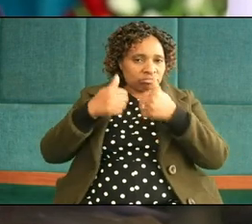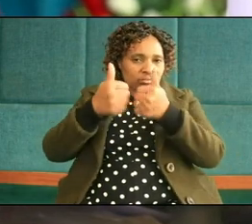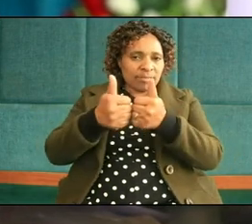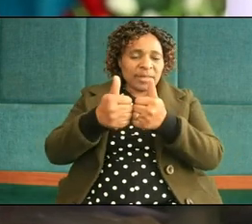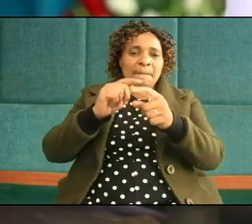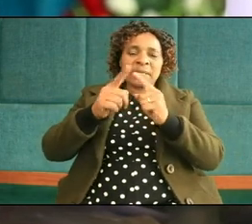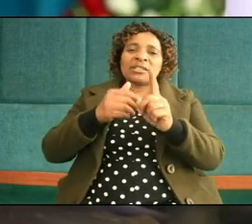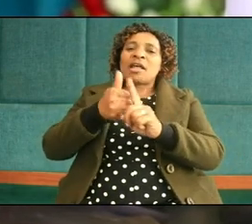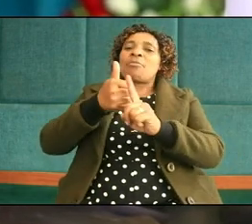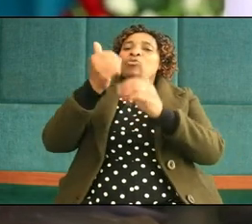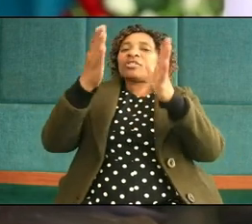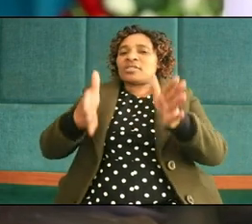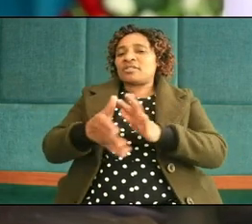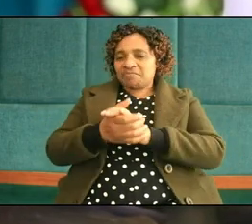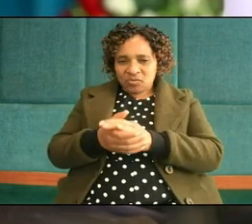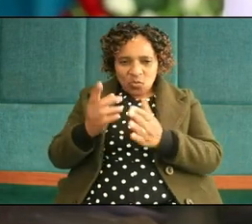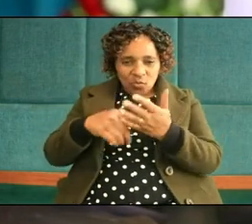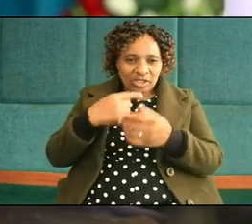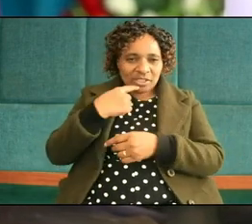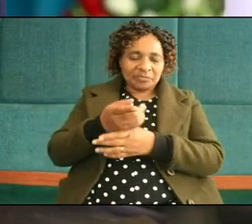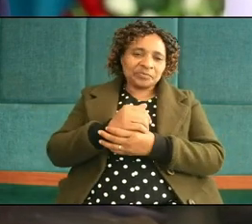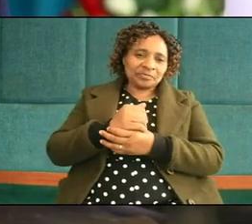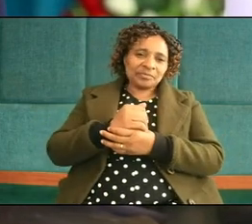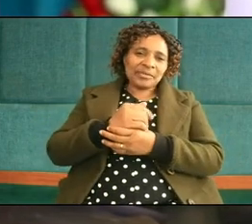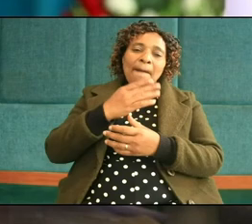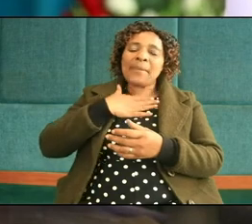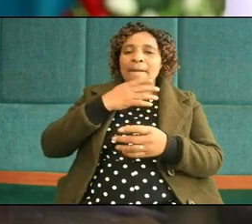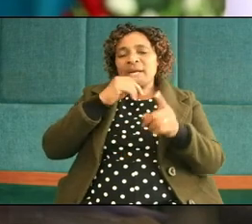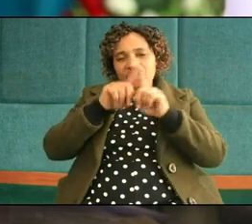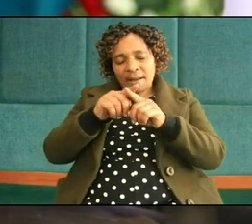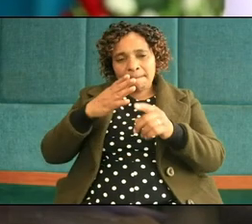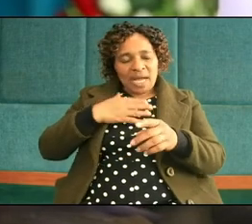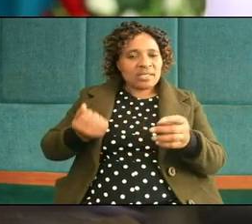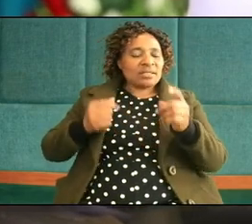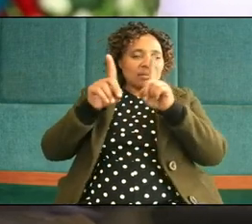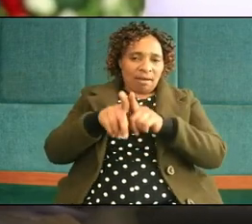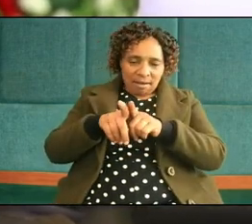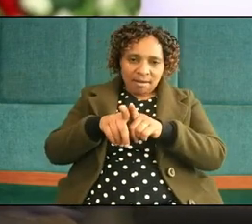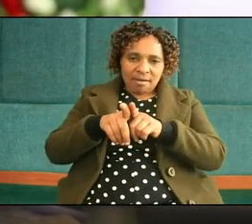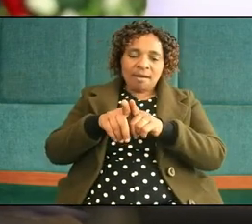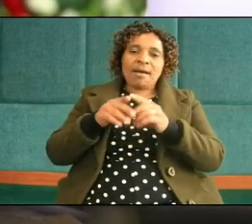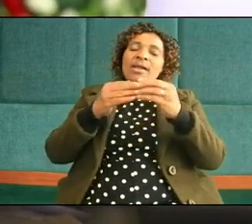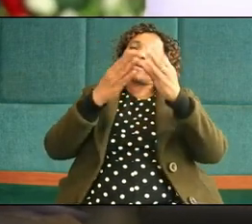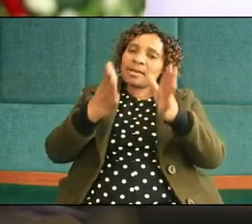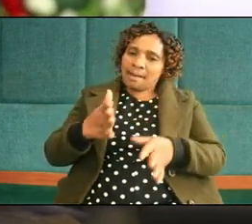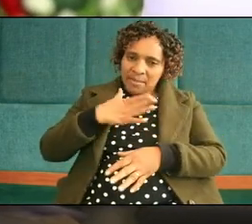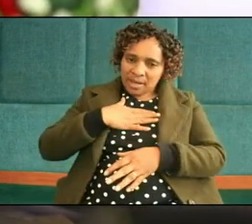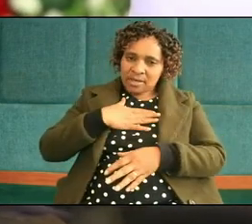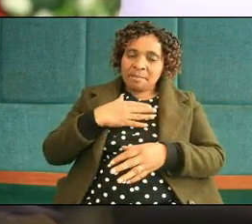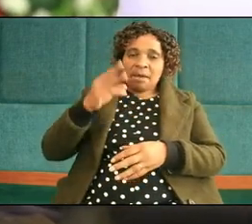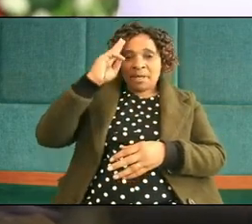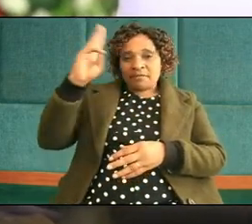let me tell you my friend my brother my sister my leader but